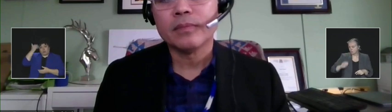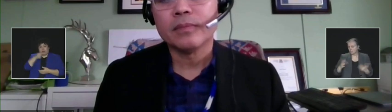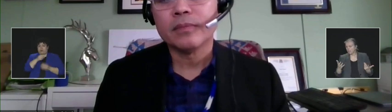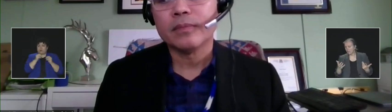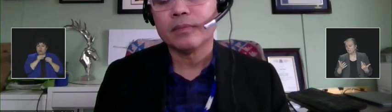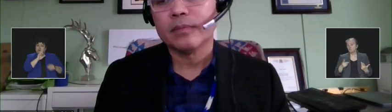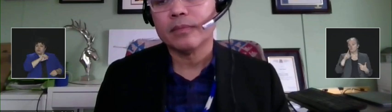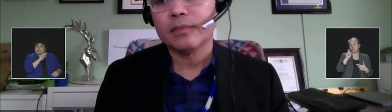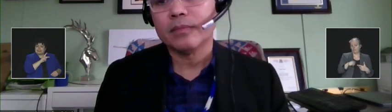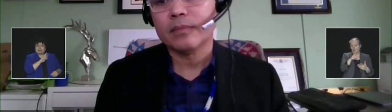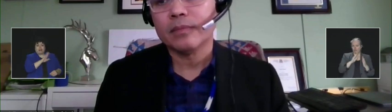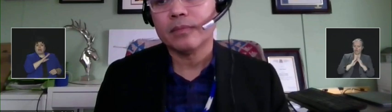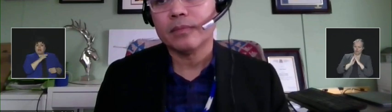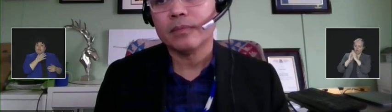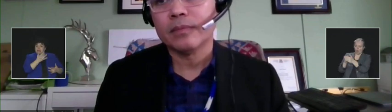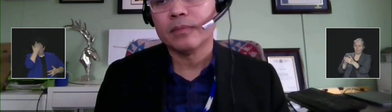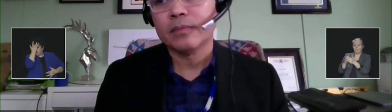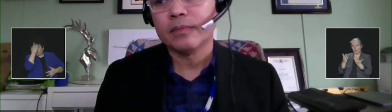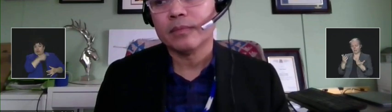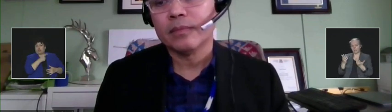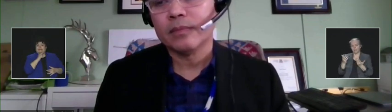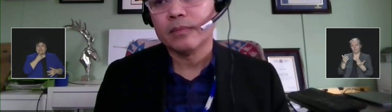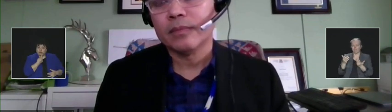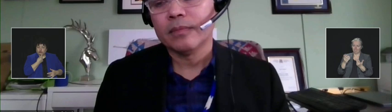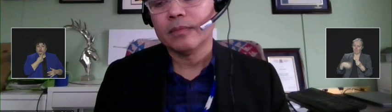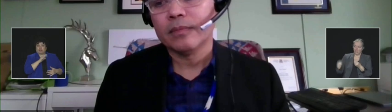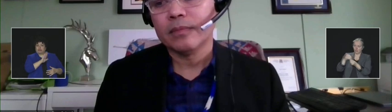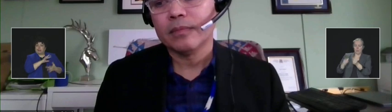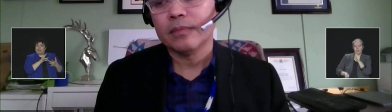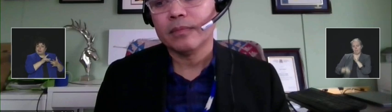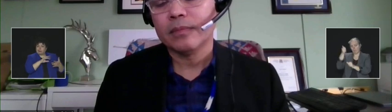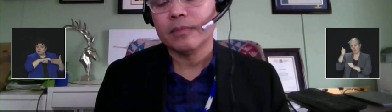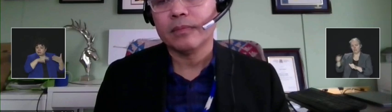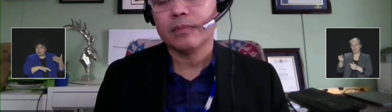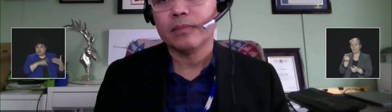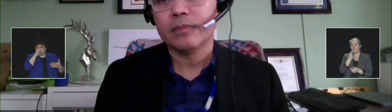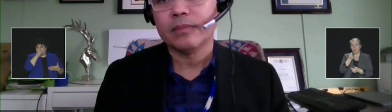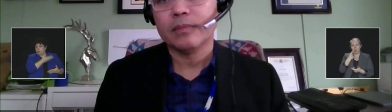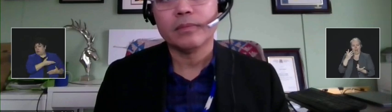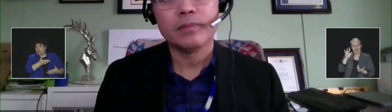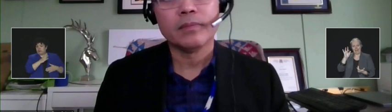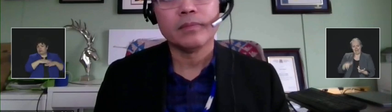more severe outcomes that we're seeing in multiple provinces for Indigenous people.